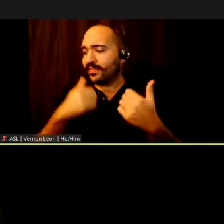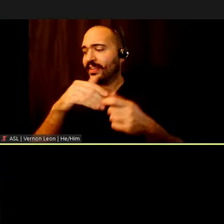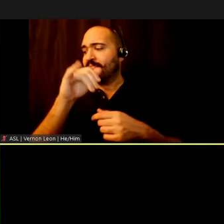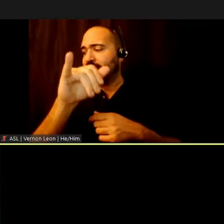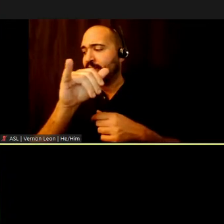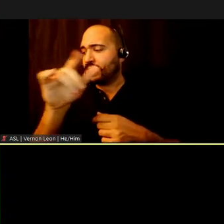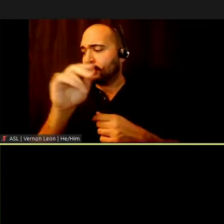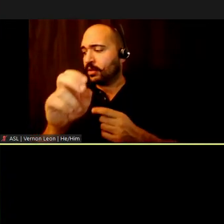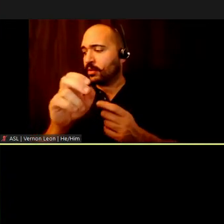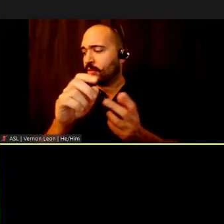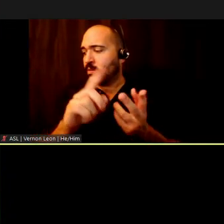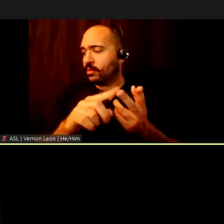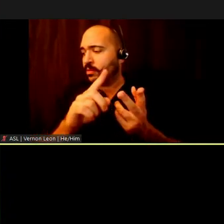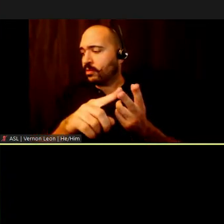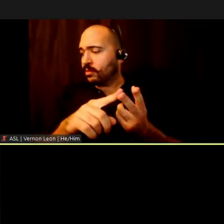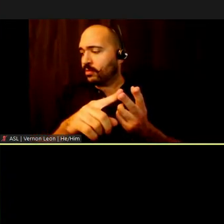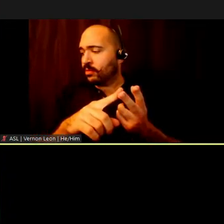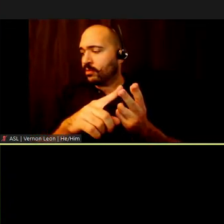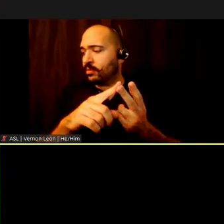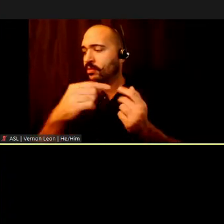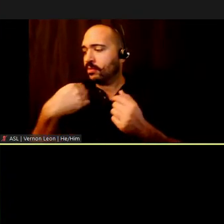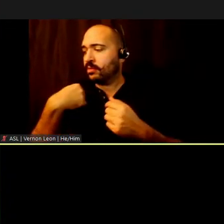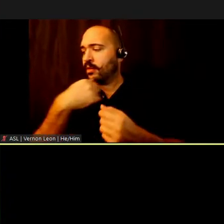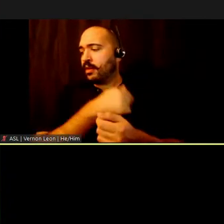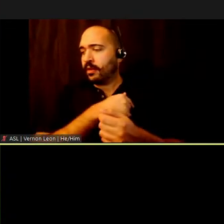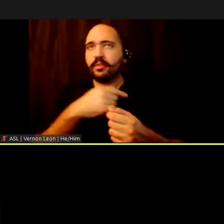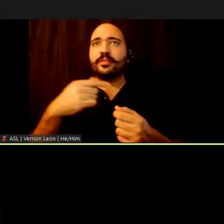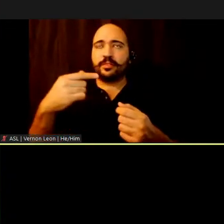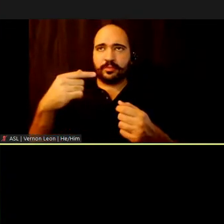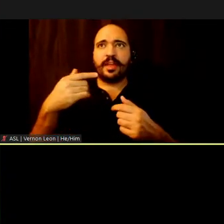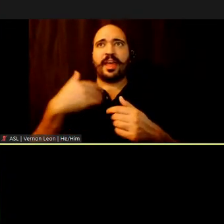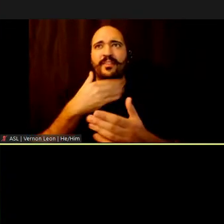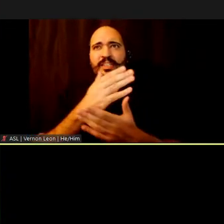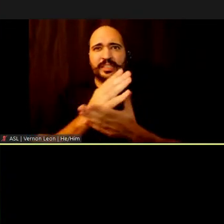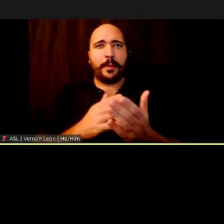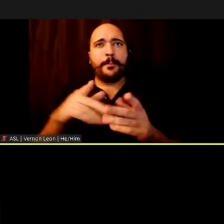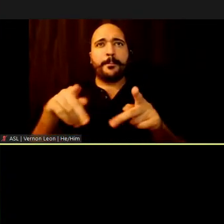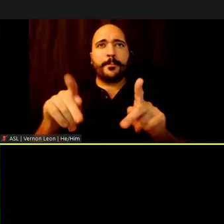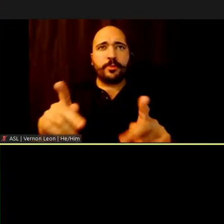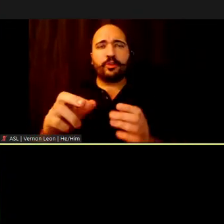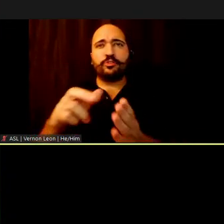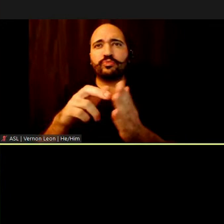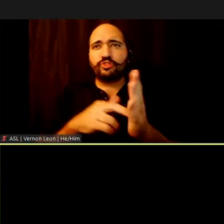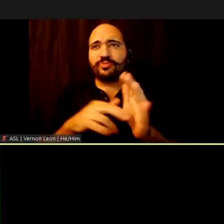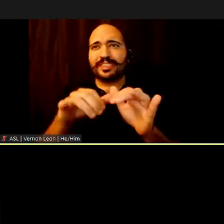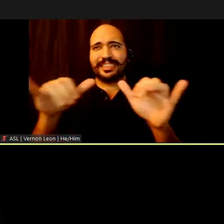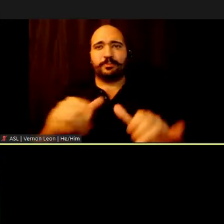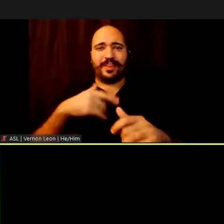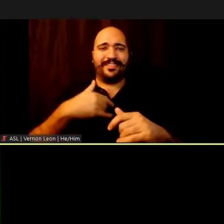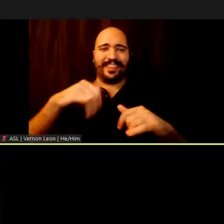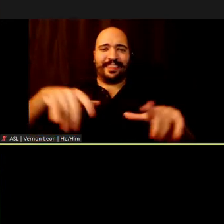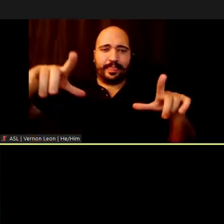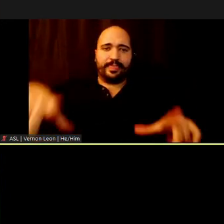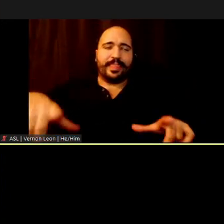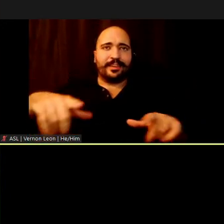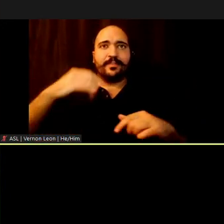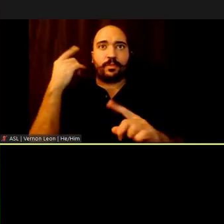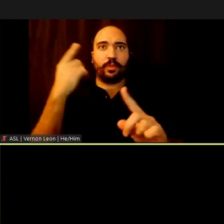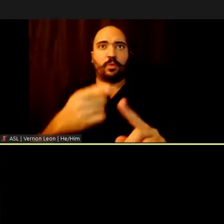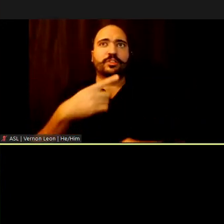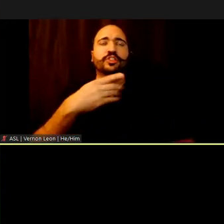have some type of permit or registration system. If the goal is to improve